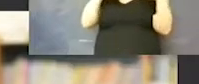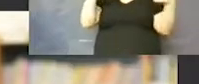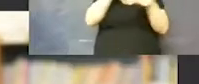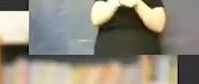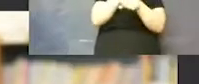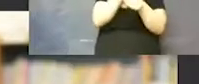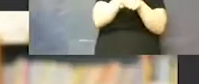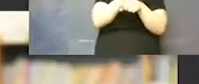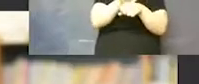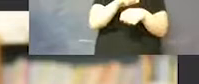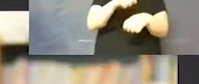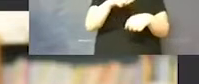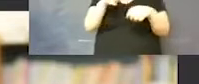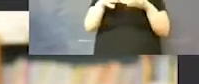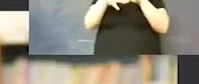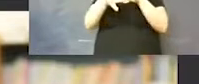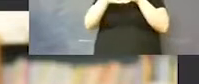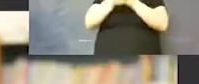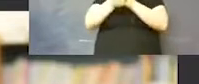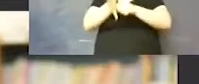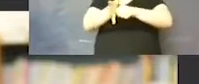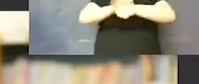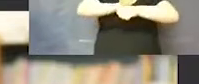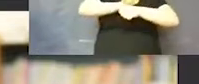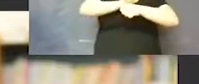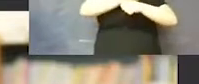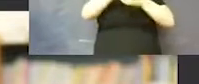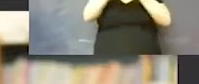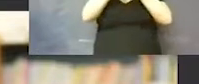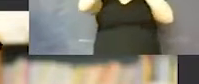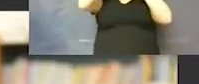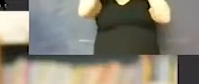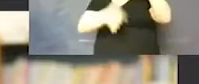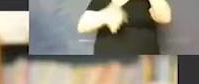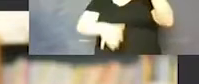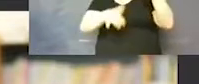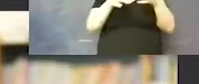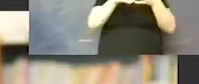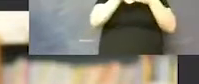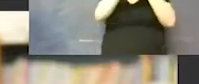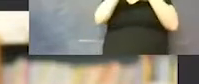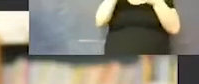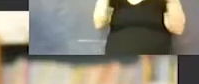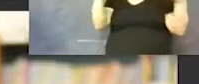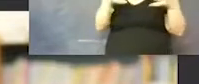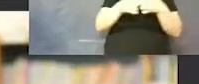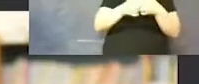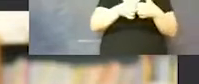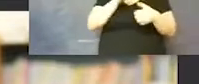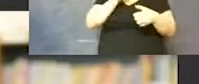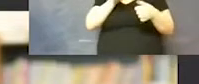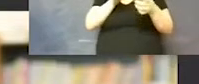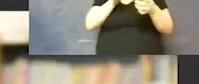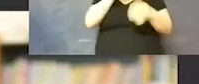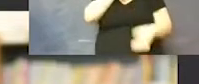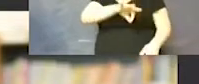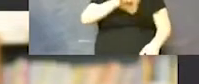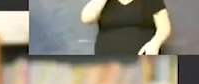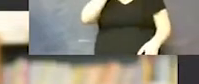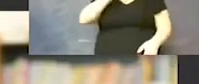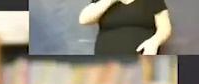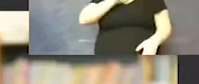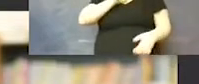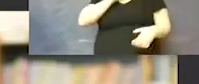the COVID guidelines, and so it was really a very beneficial thing for us to be able to